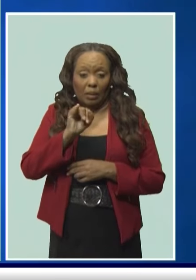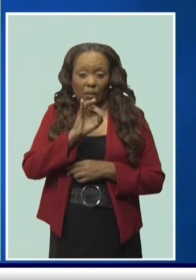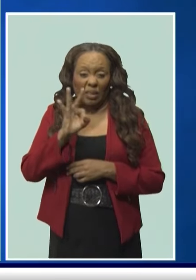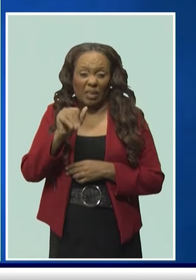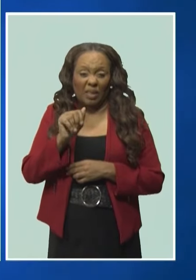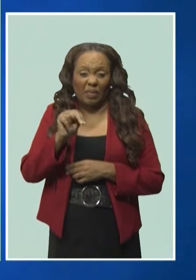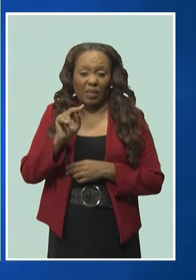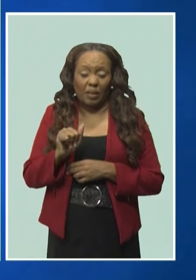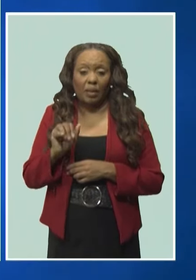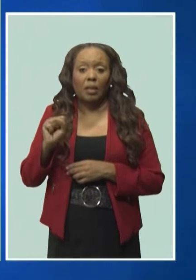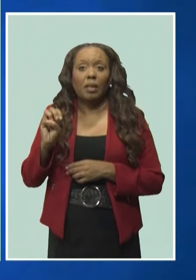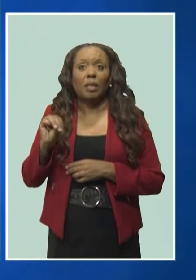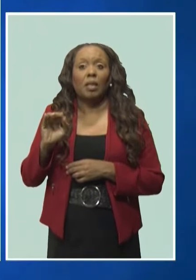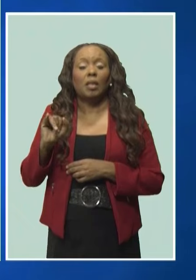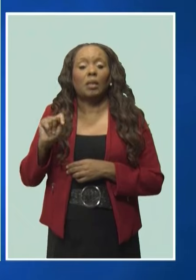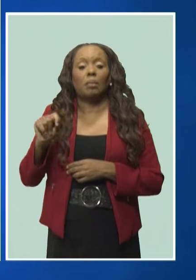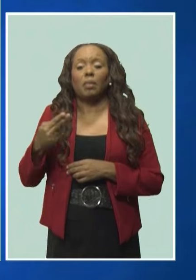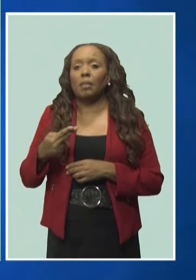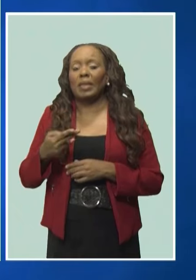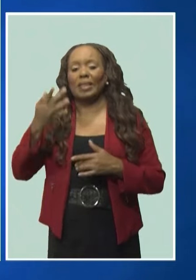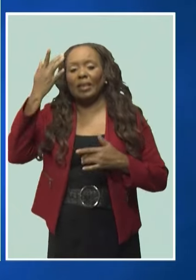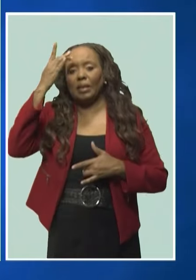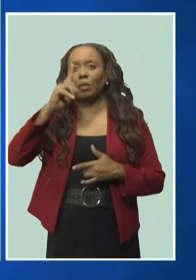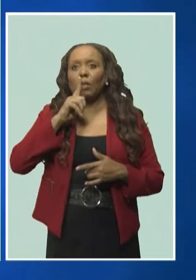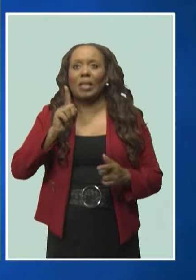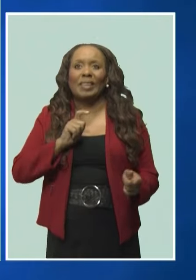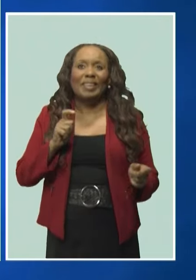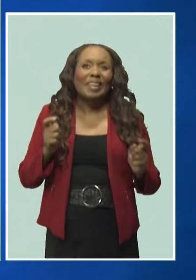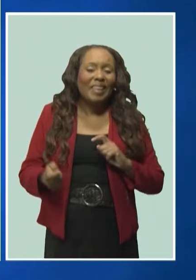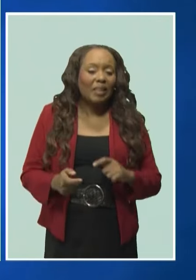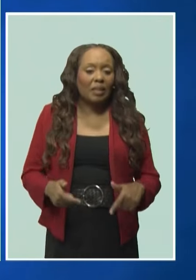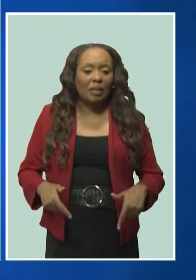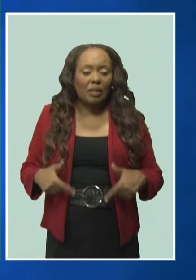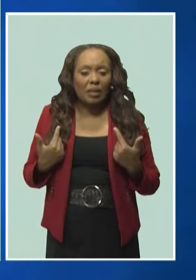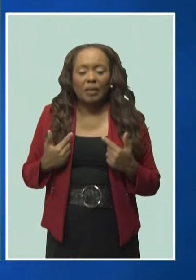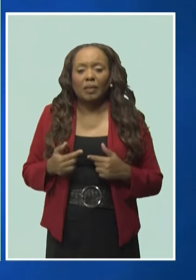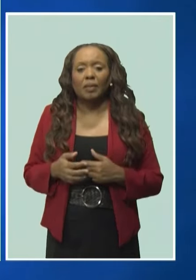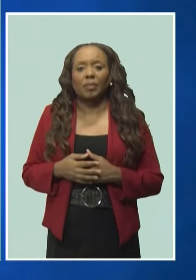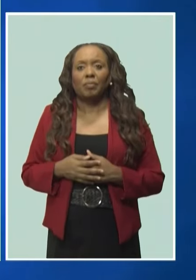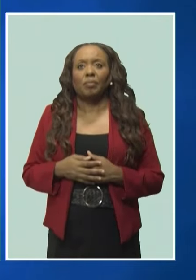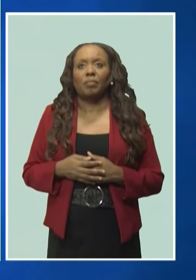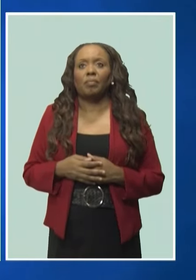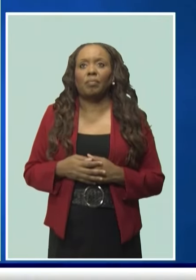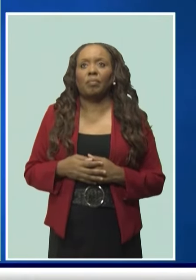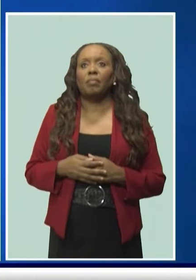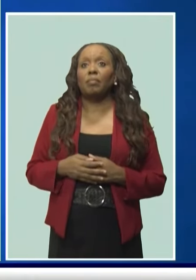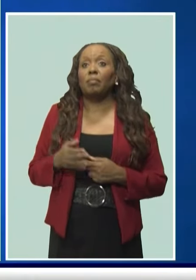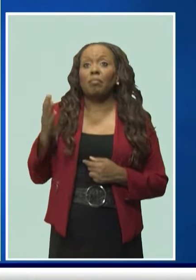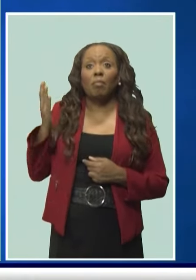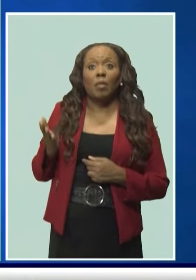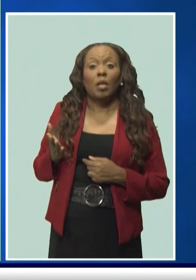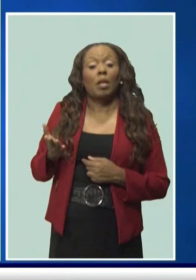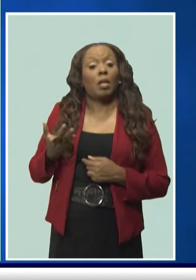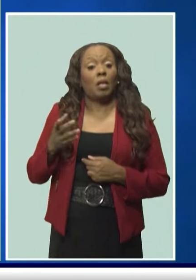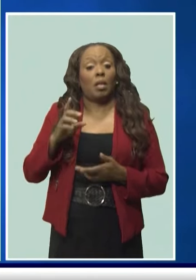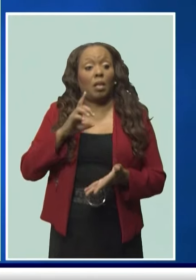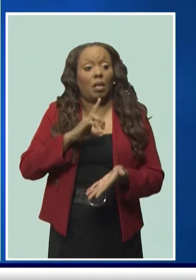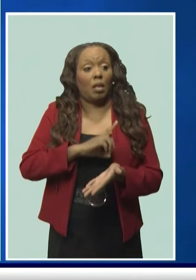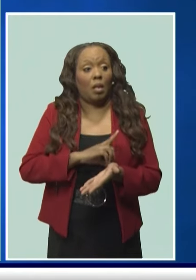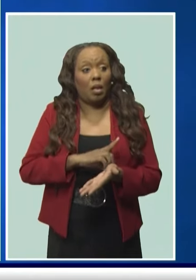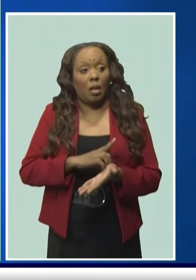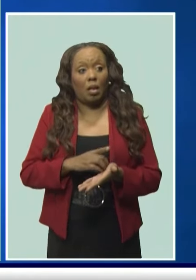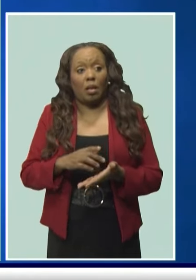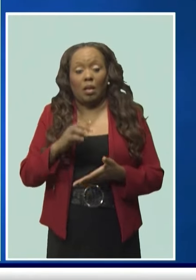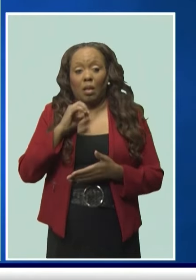that has totally changed her life. The doctor is not saying heal anymore. He's saying he wants to bring me to a bearable